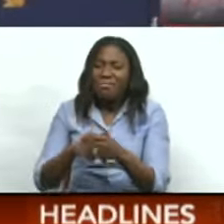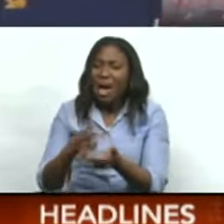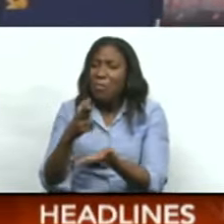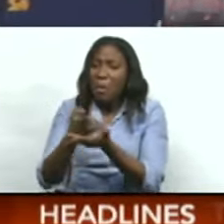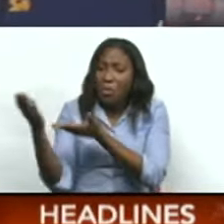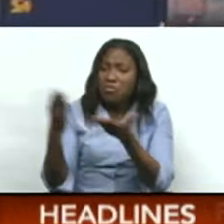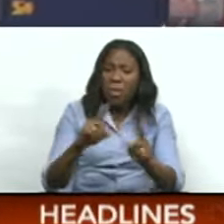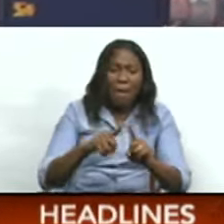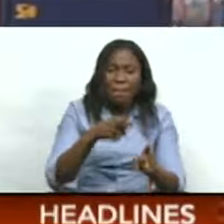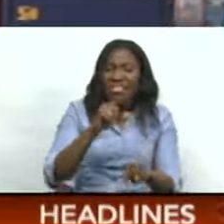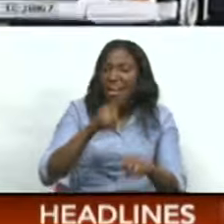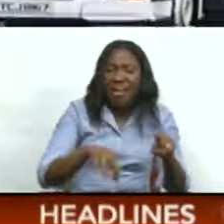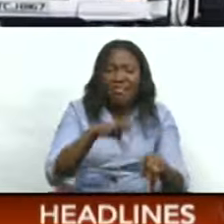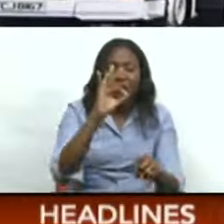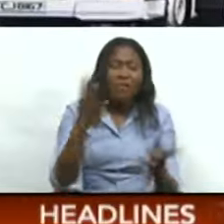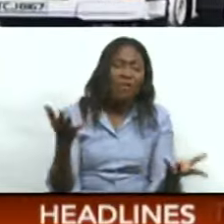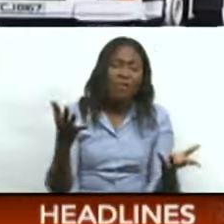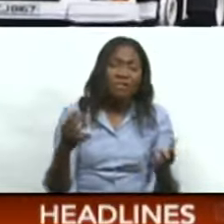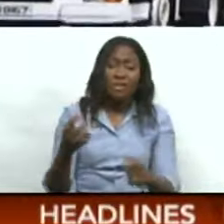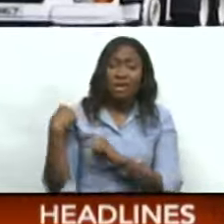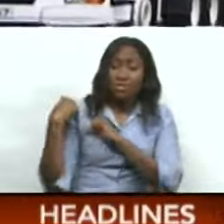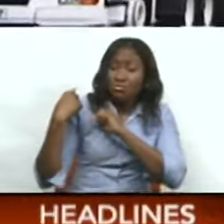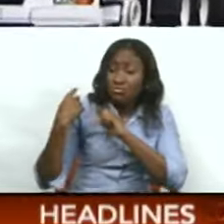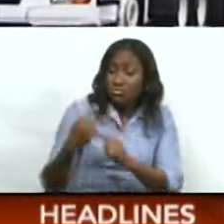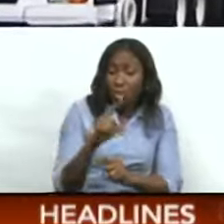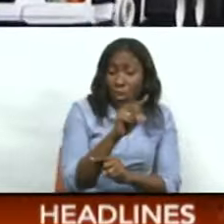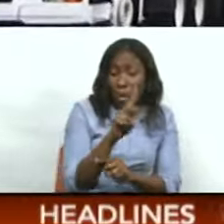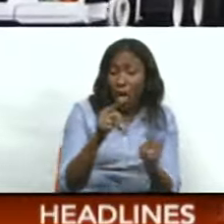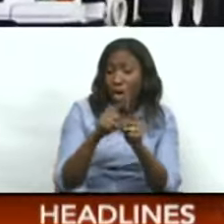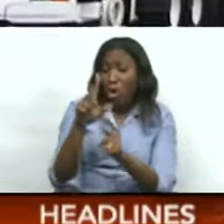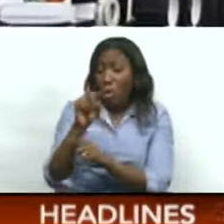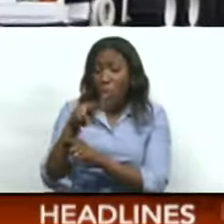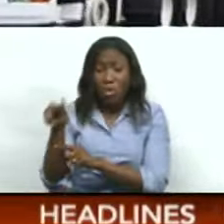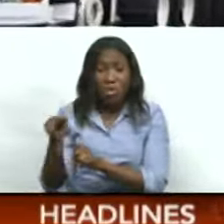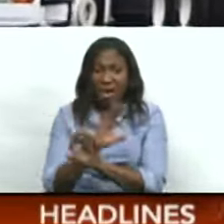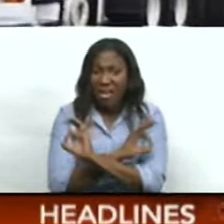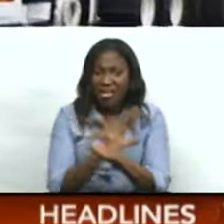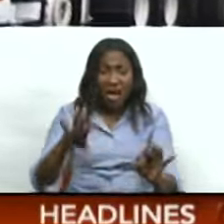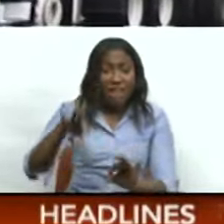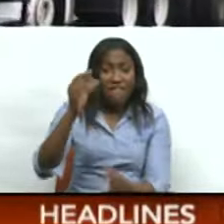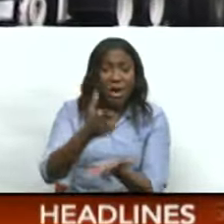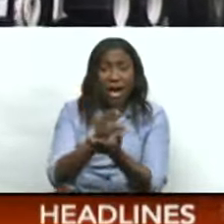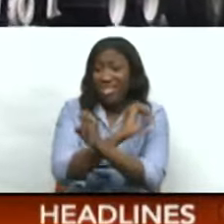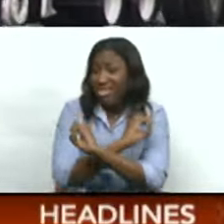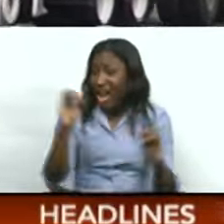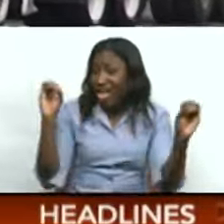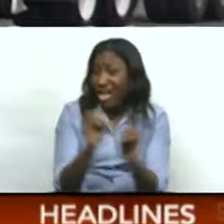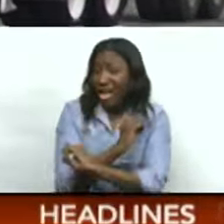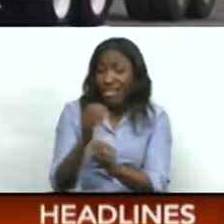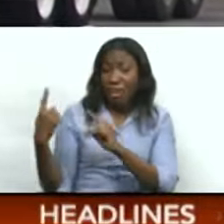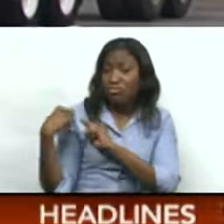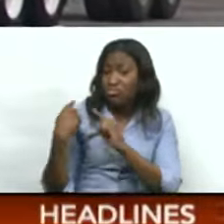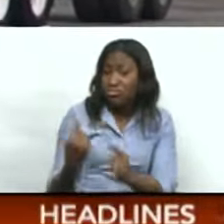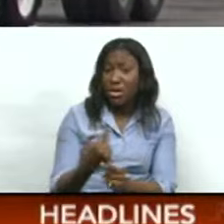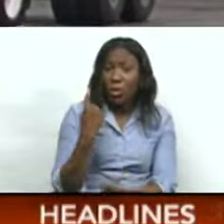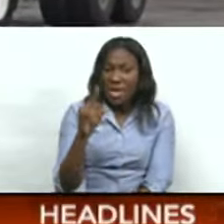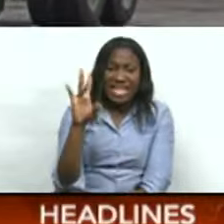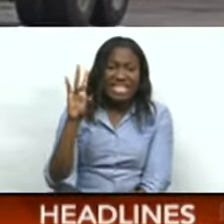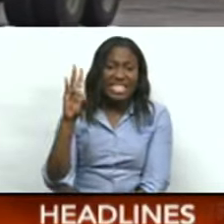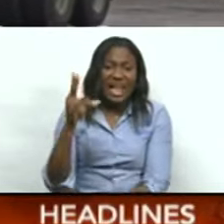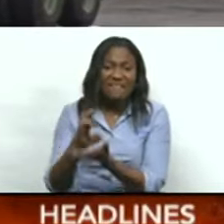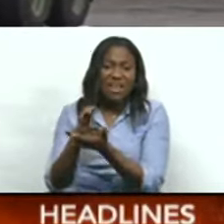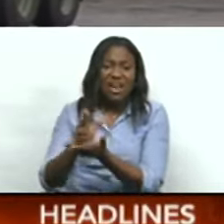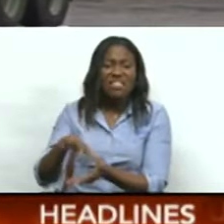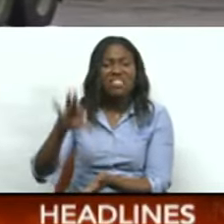2021 and 2022, not one firearm was discovered during the scanning process and only seven guns were discovered